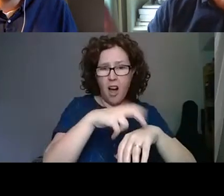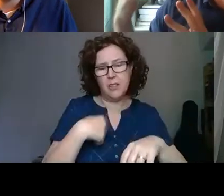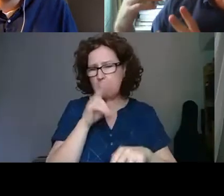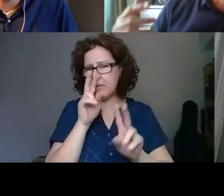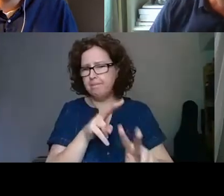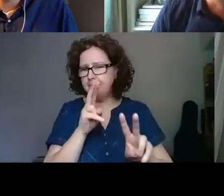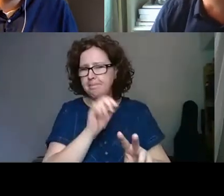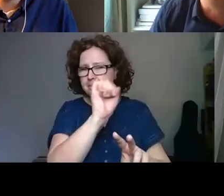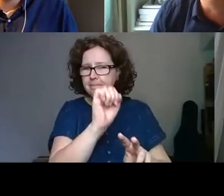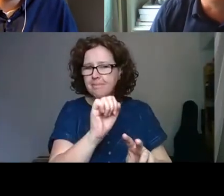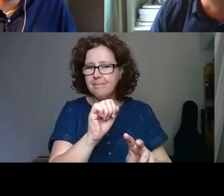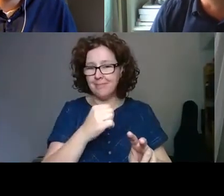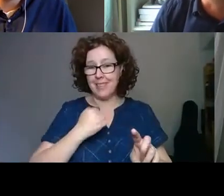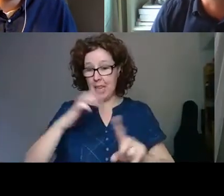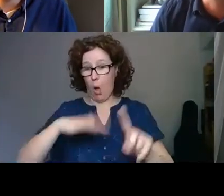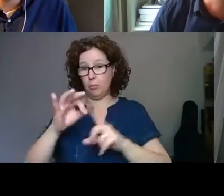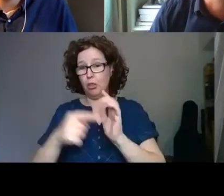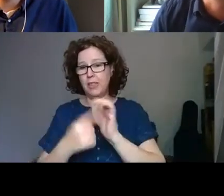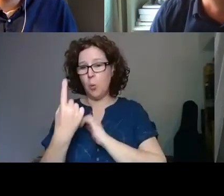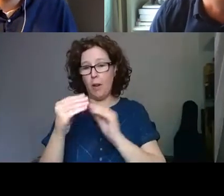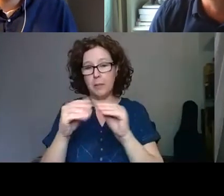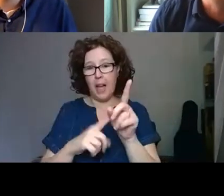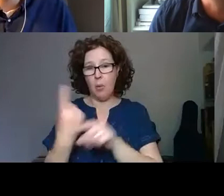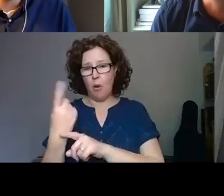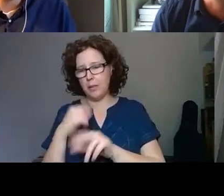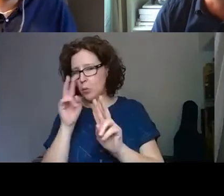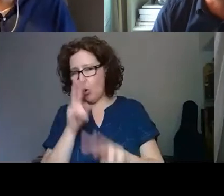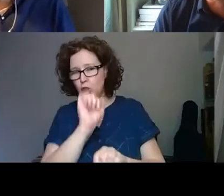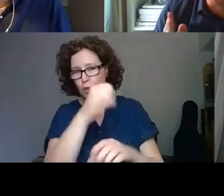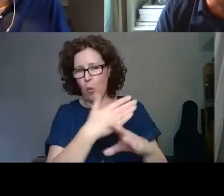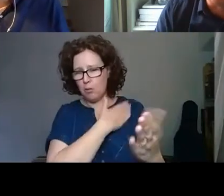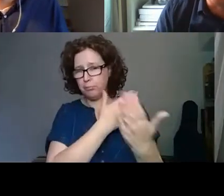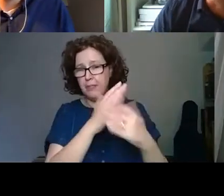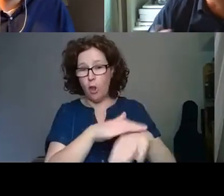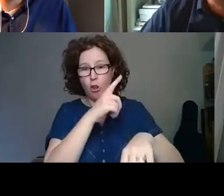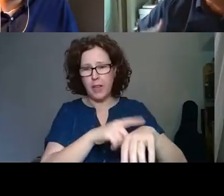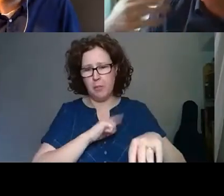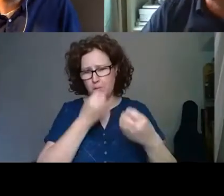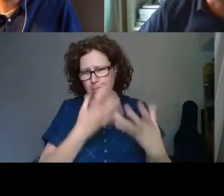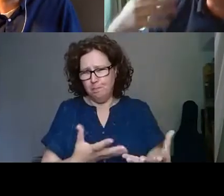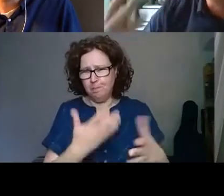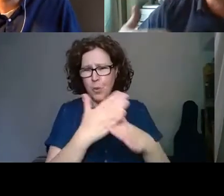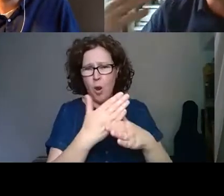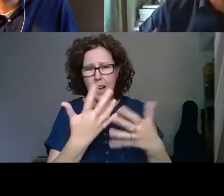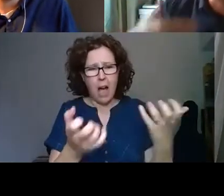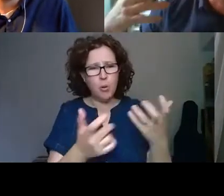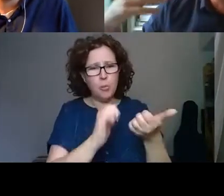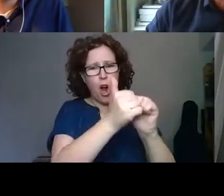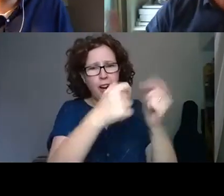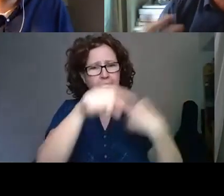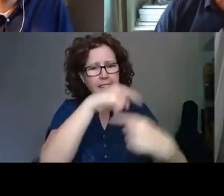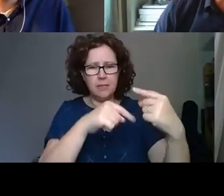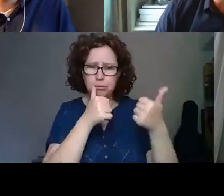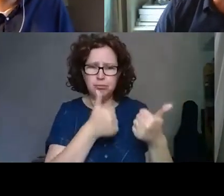some time from over in our project in one by one, and it is just wonderful work that you do, the way you partner, but the way you were already